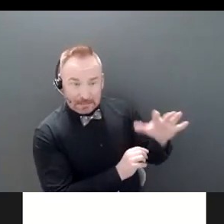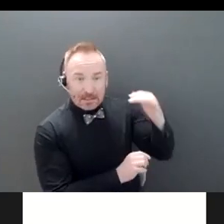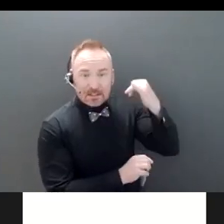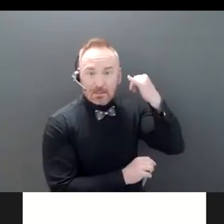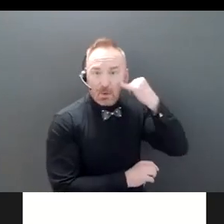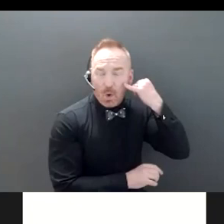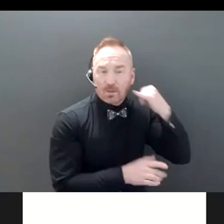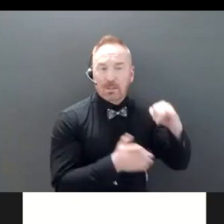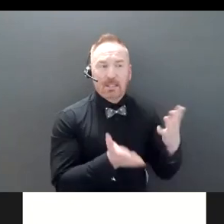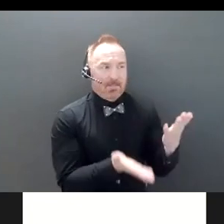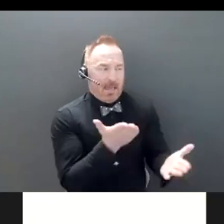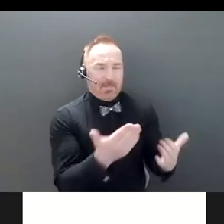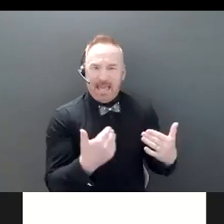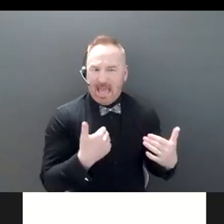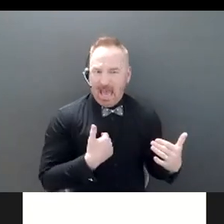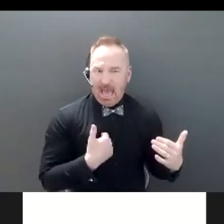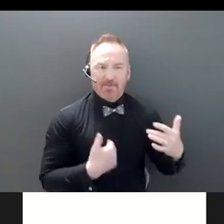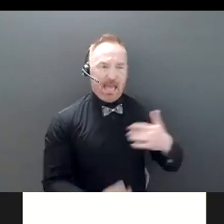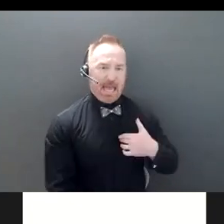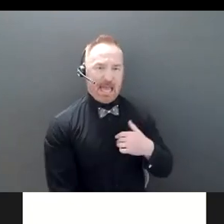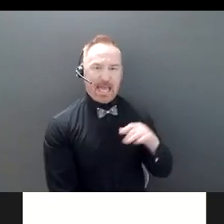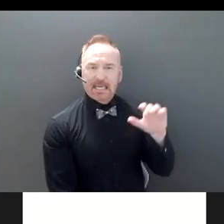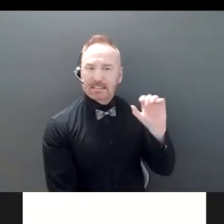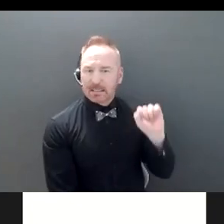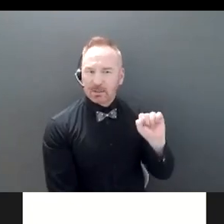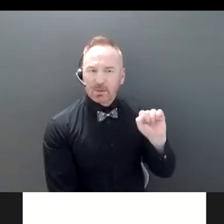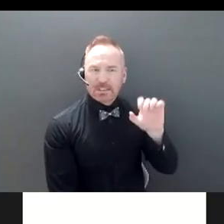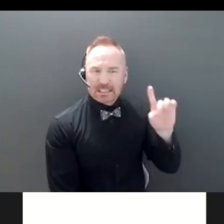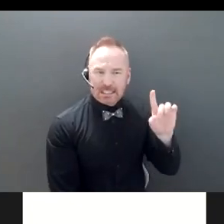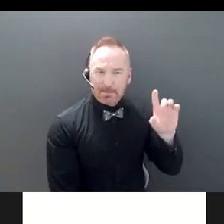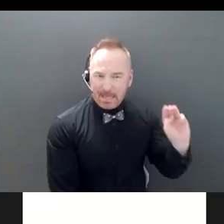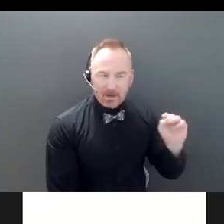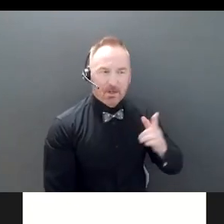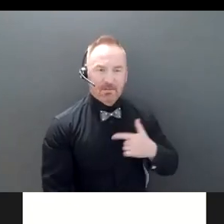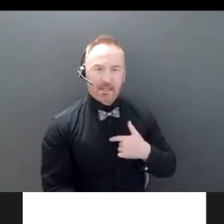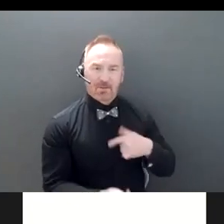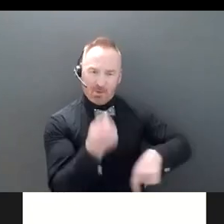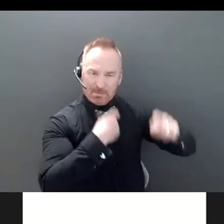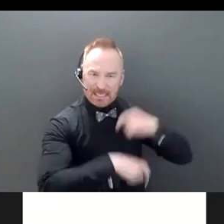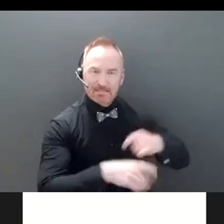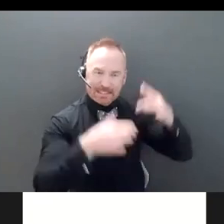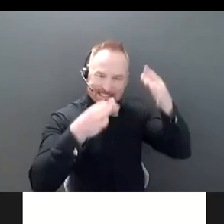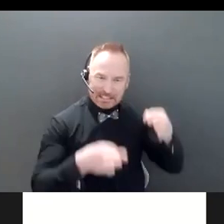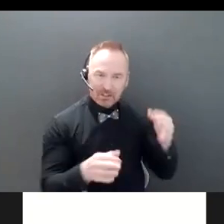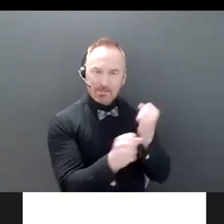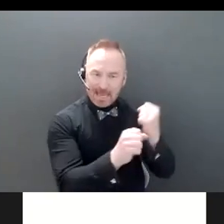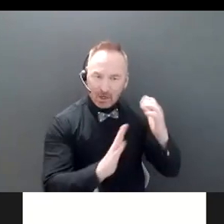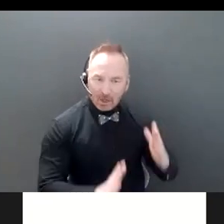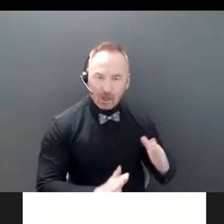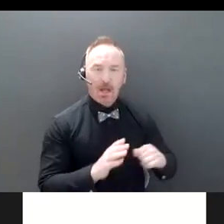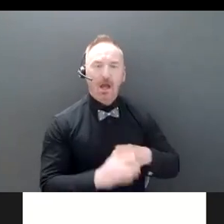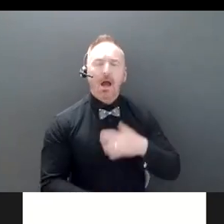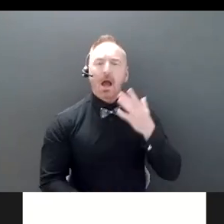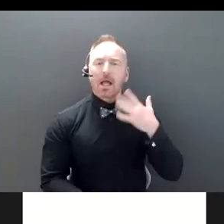decision maker, how do we introduce that conversation? And I know, Chris, you had talked about we don't talk about it and